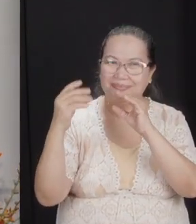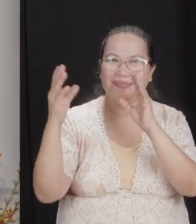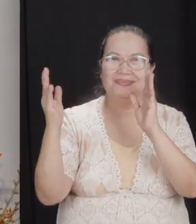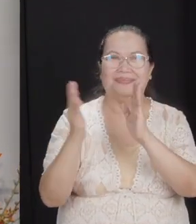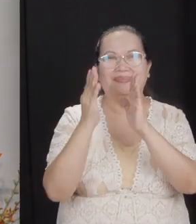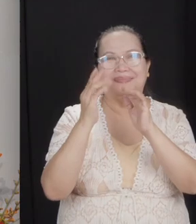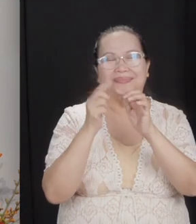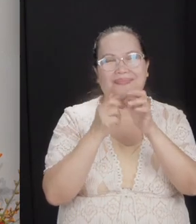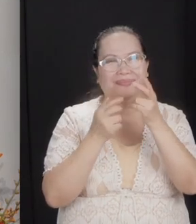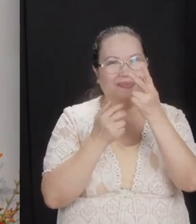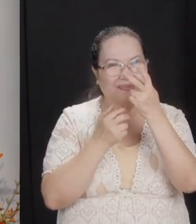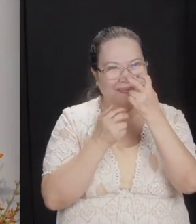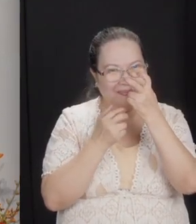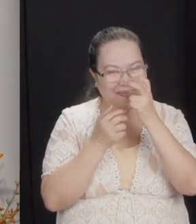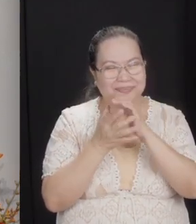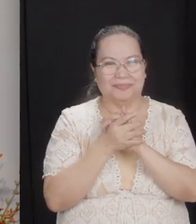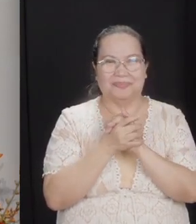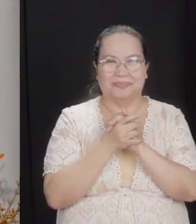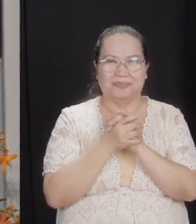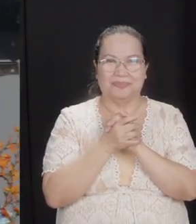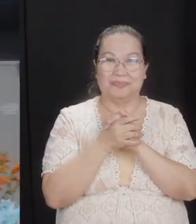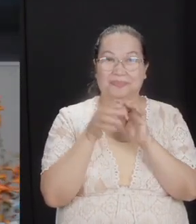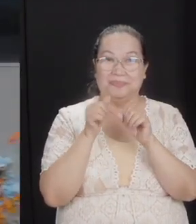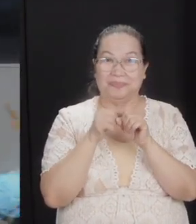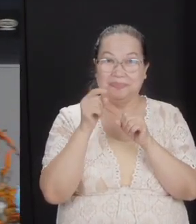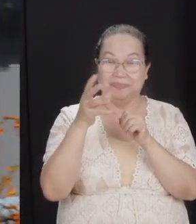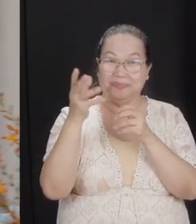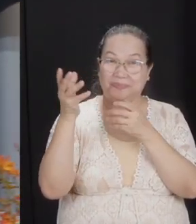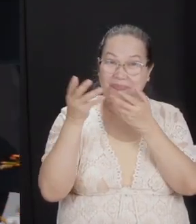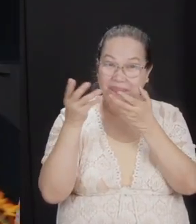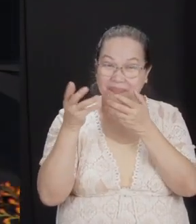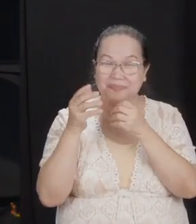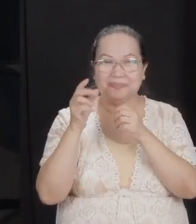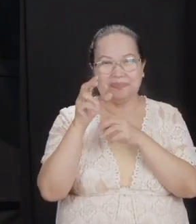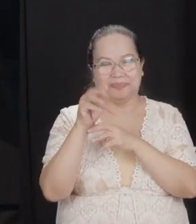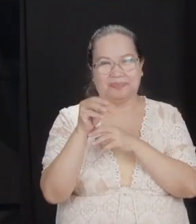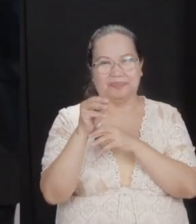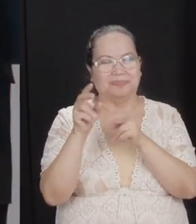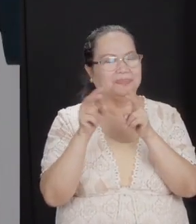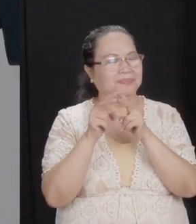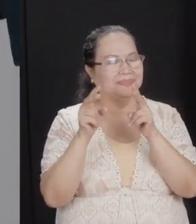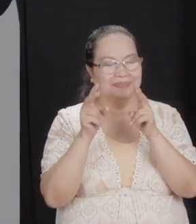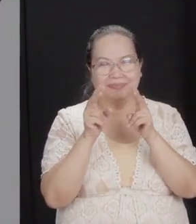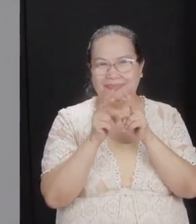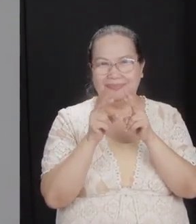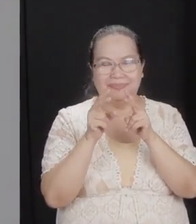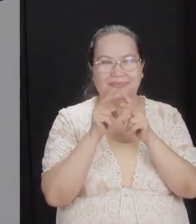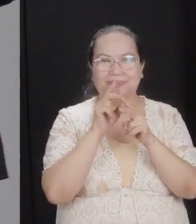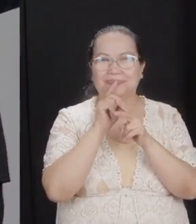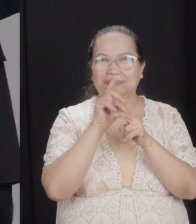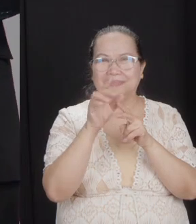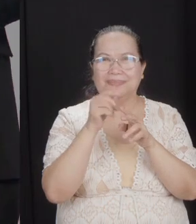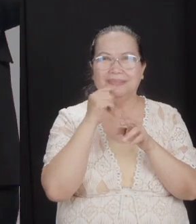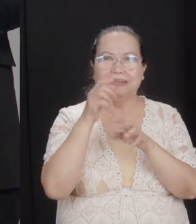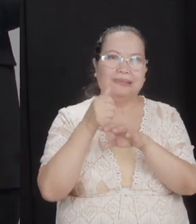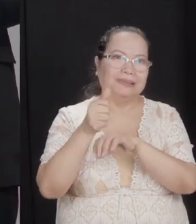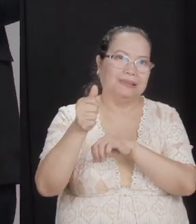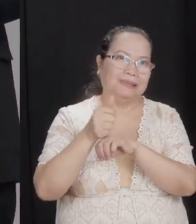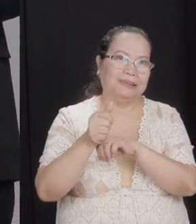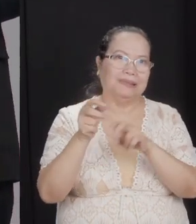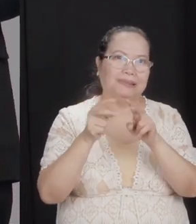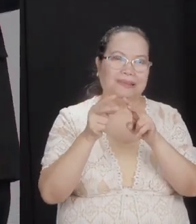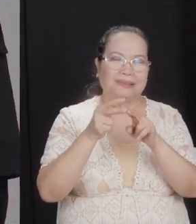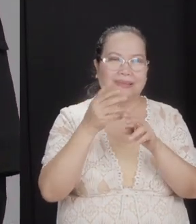hearing them out. So, they confronted them. Very, very meaty accusation, but very wrong.